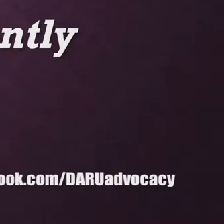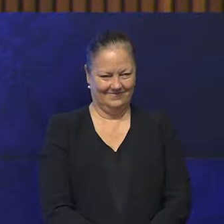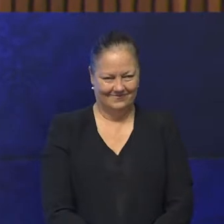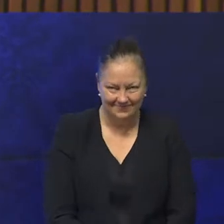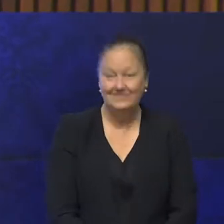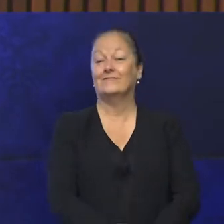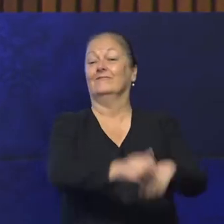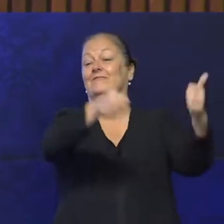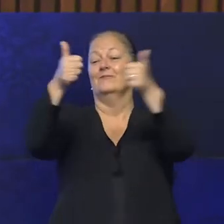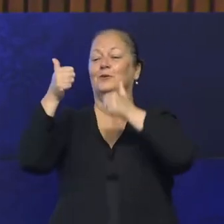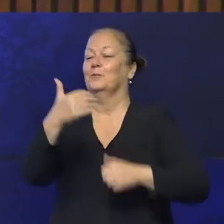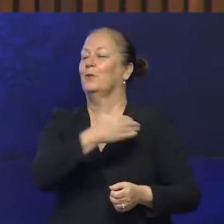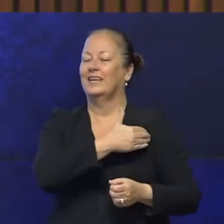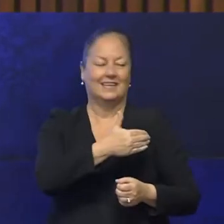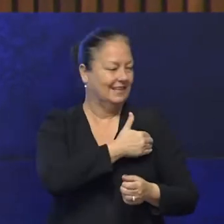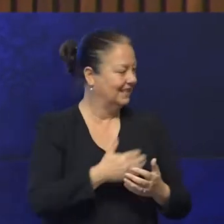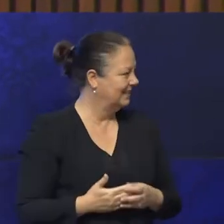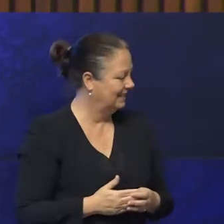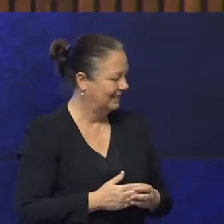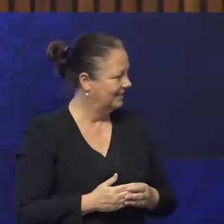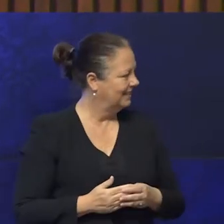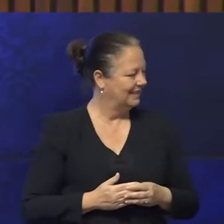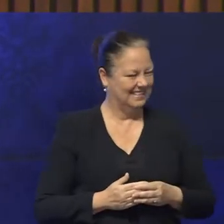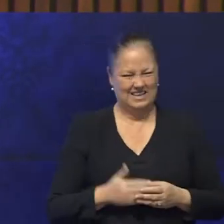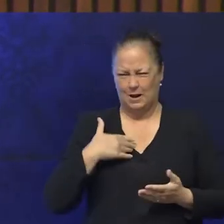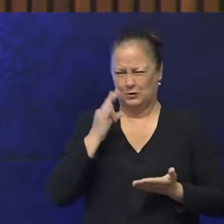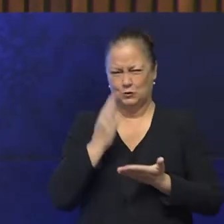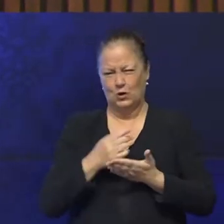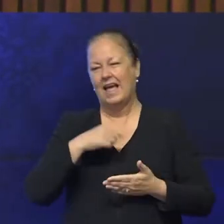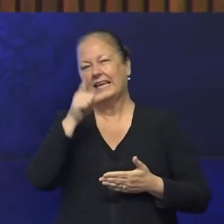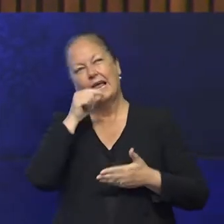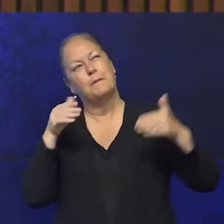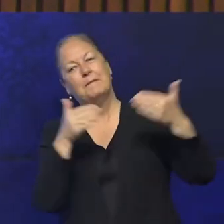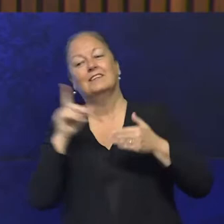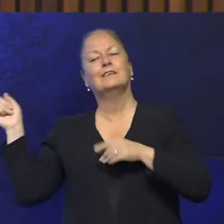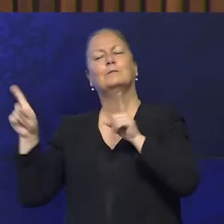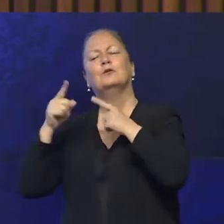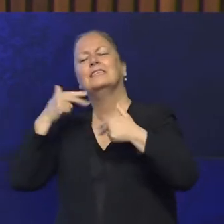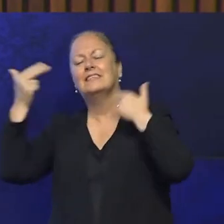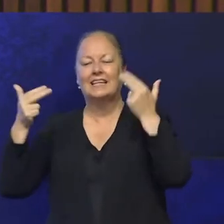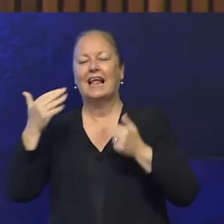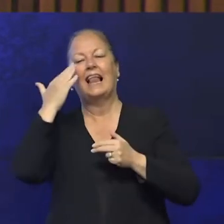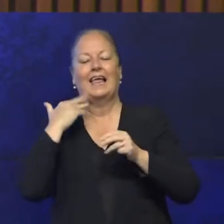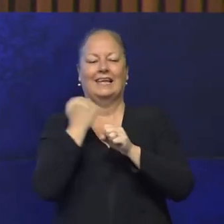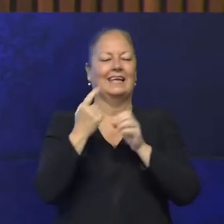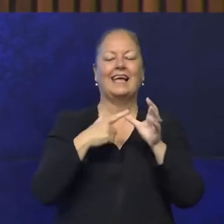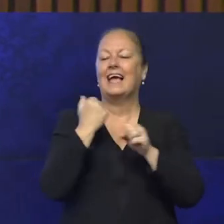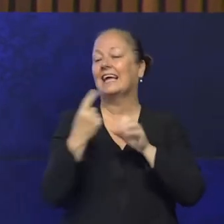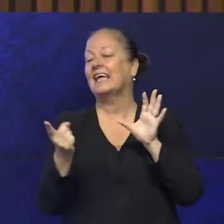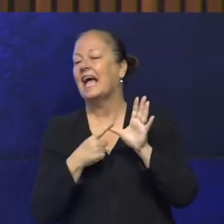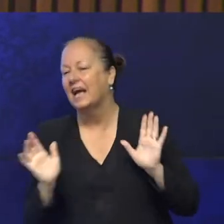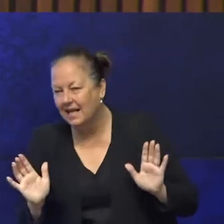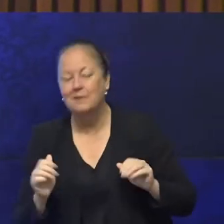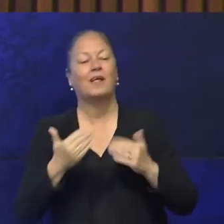Good morning, everybody. I don't know if I can match a Lady Gaga-inspired entrance, but thank you to the